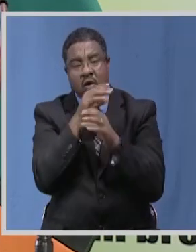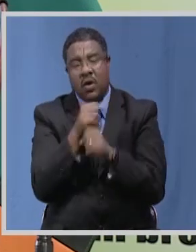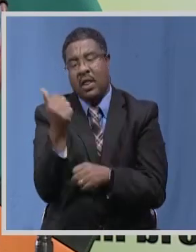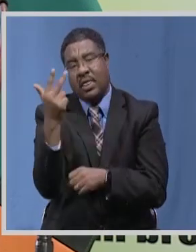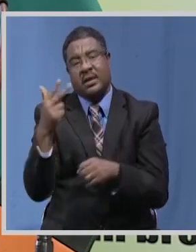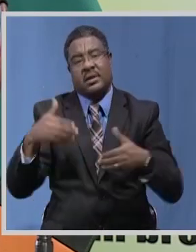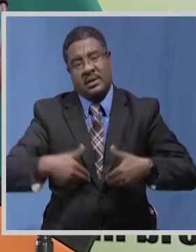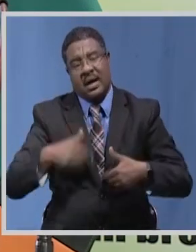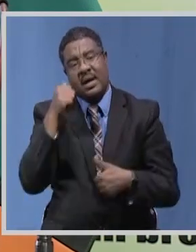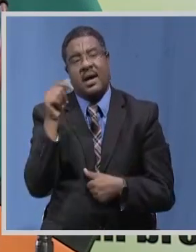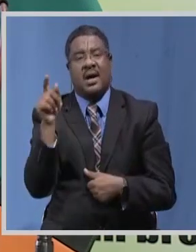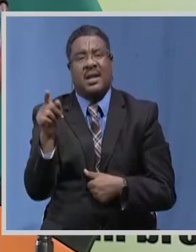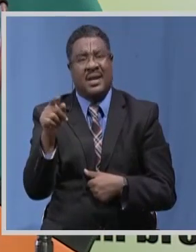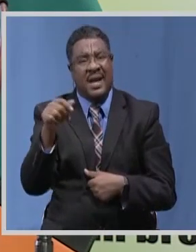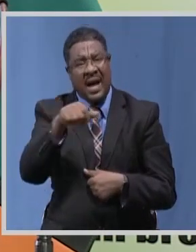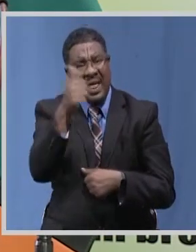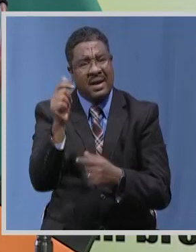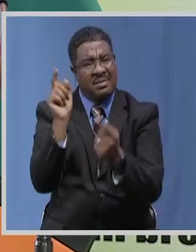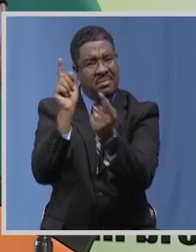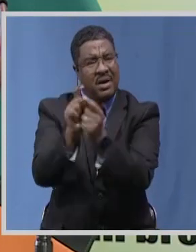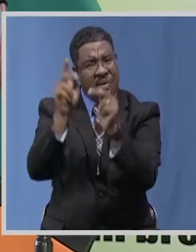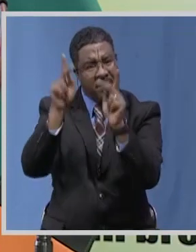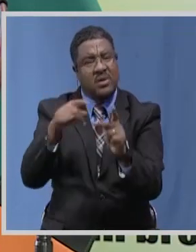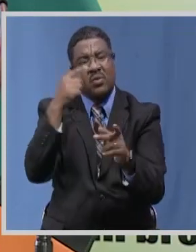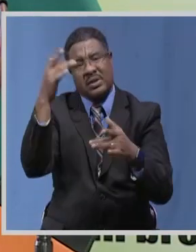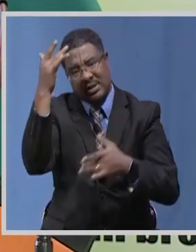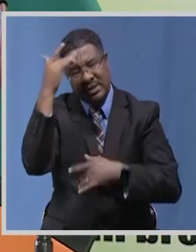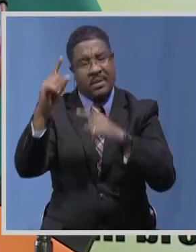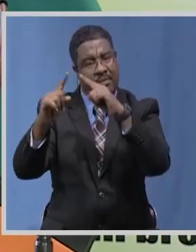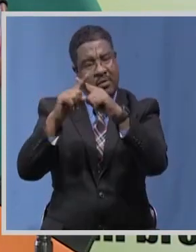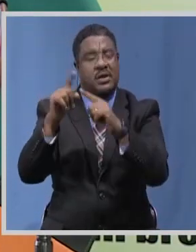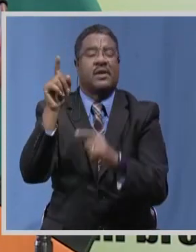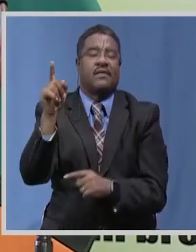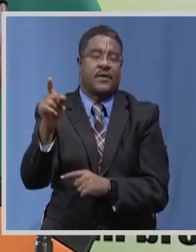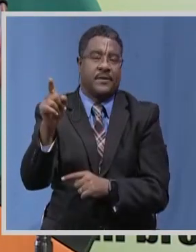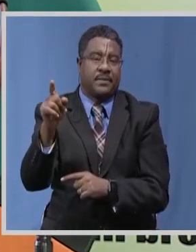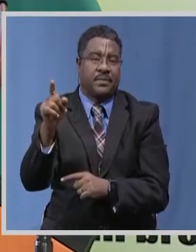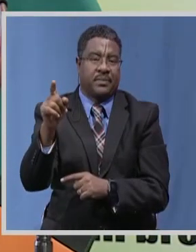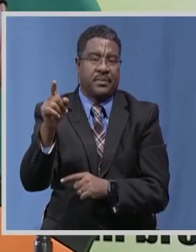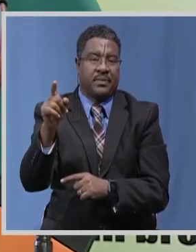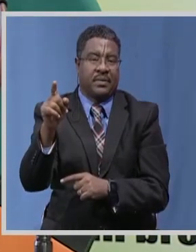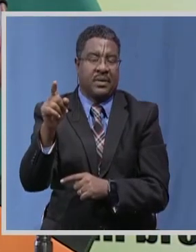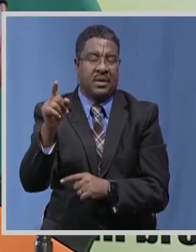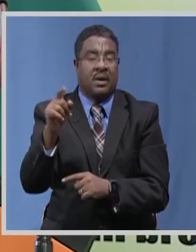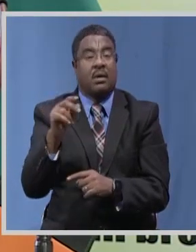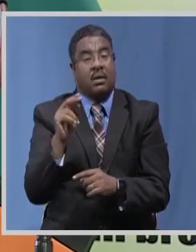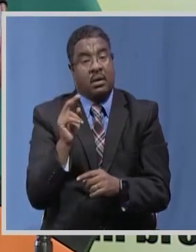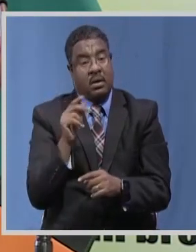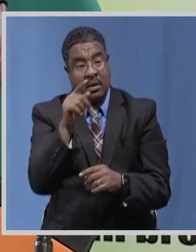are contacts of another positive case the two individuals have been moved to their facilities